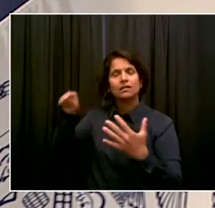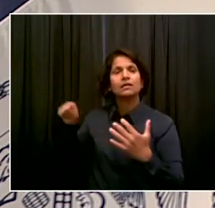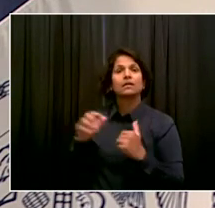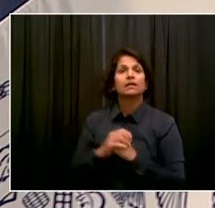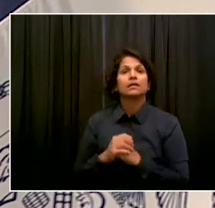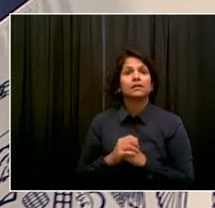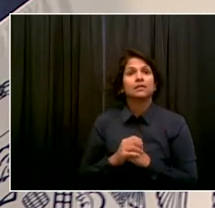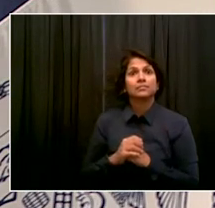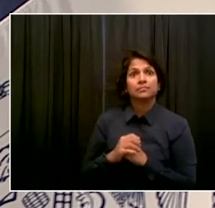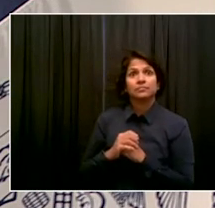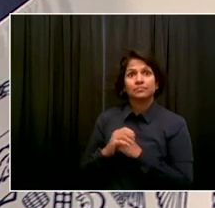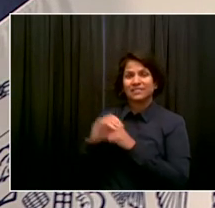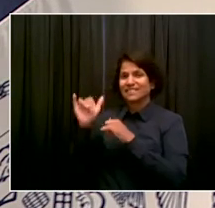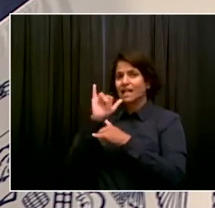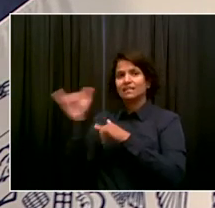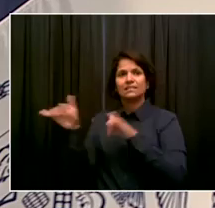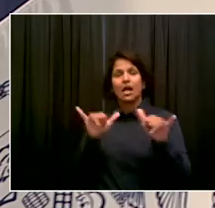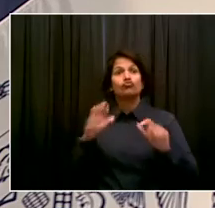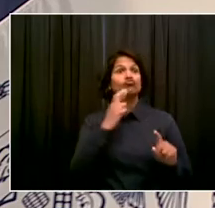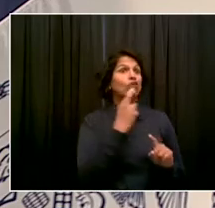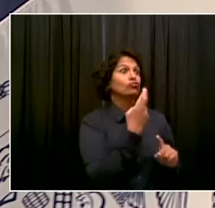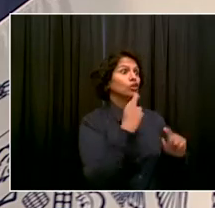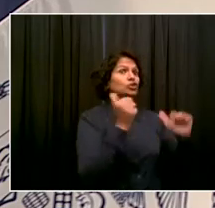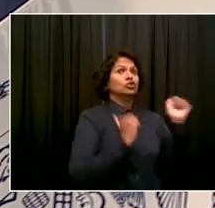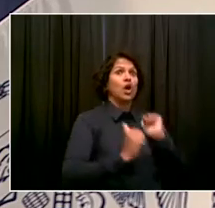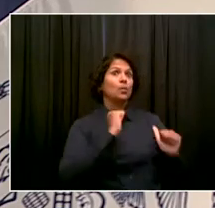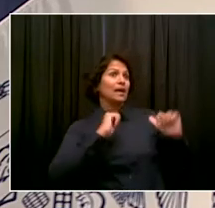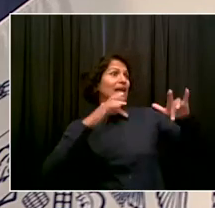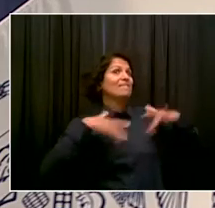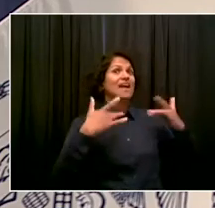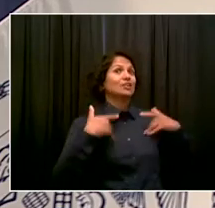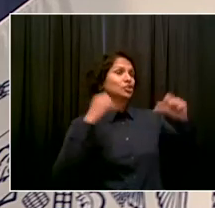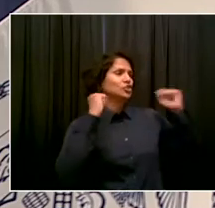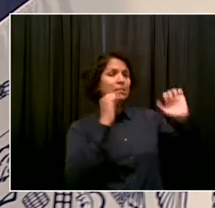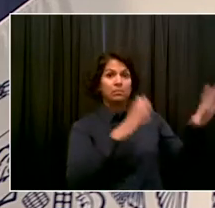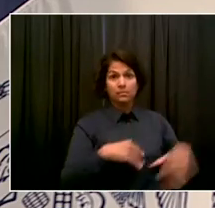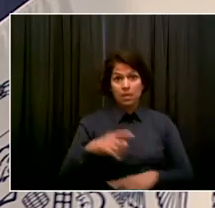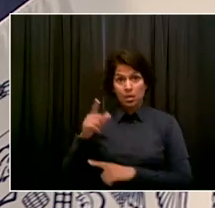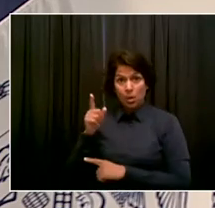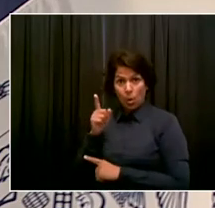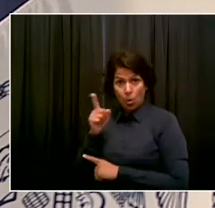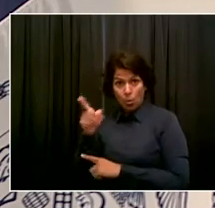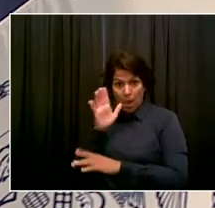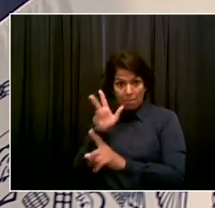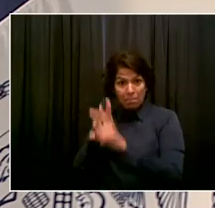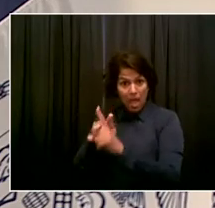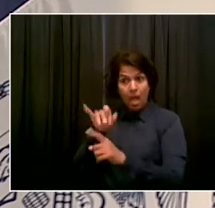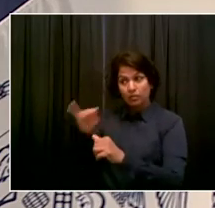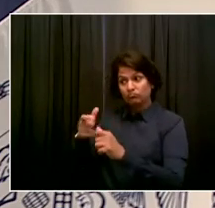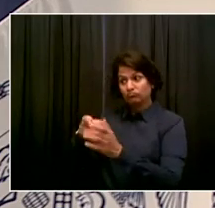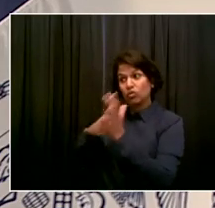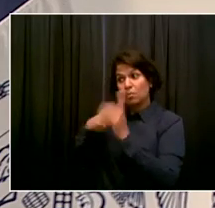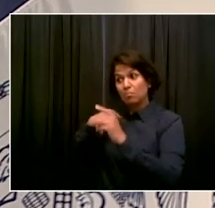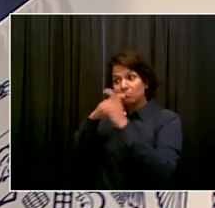It's a great question, Nolan. Look, we very purposely focused to begin on